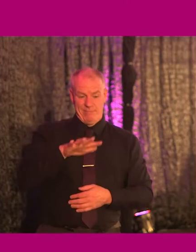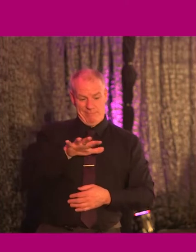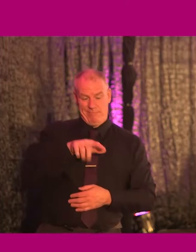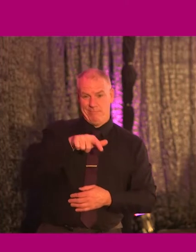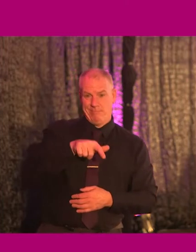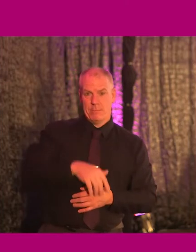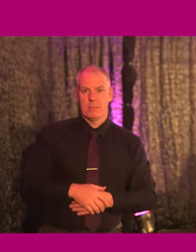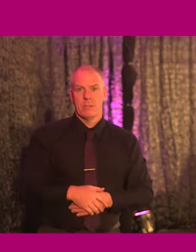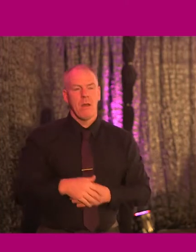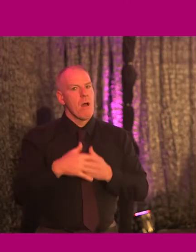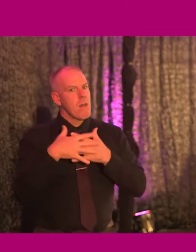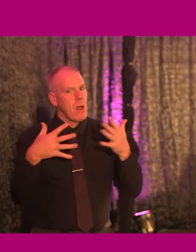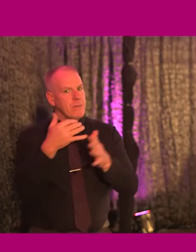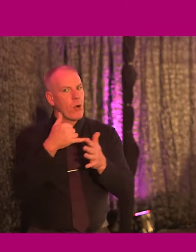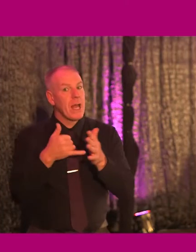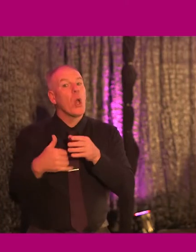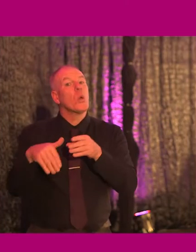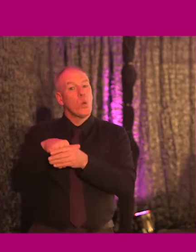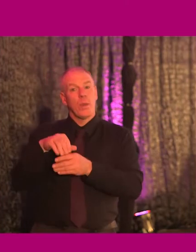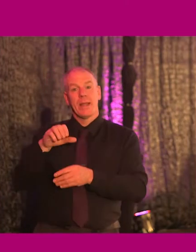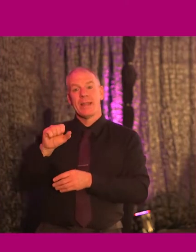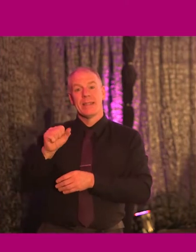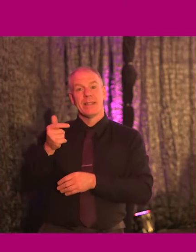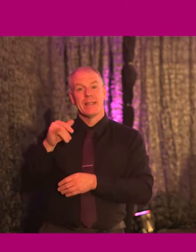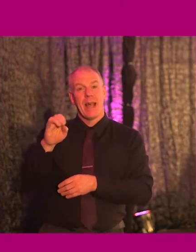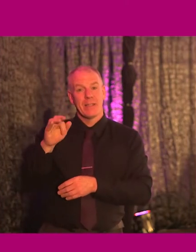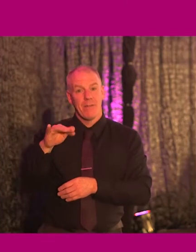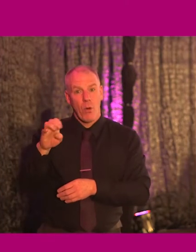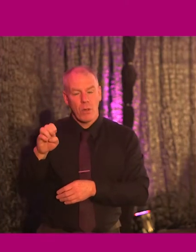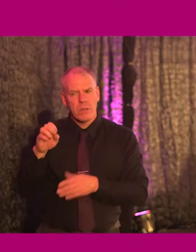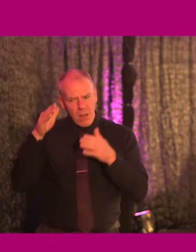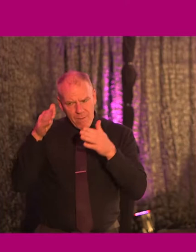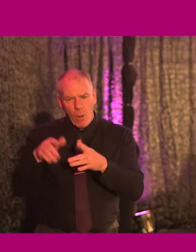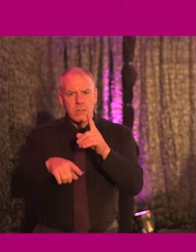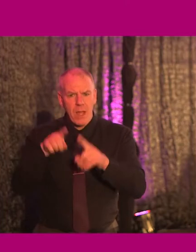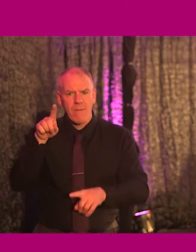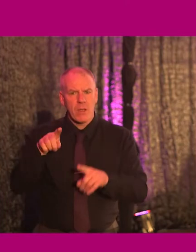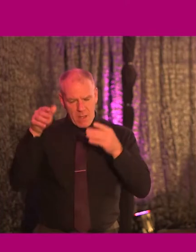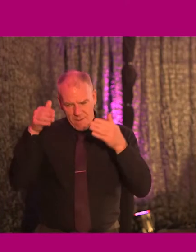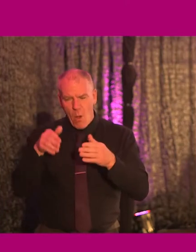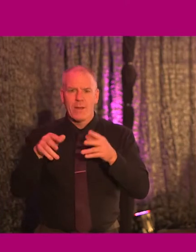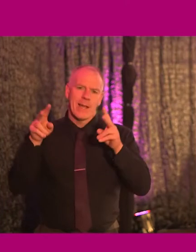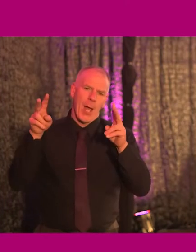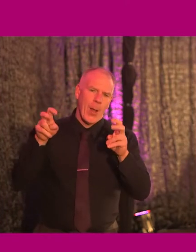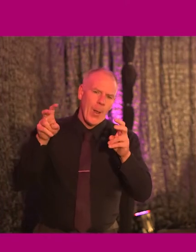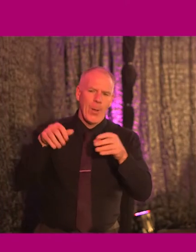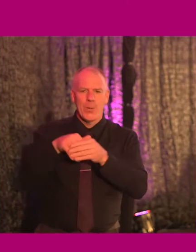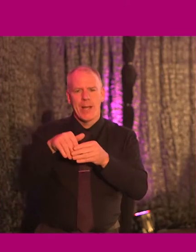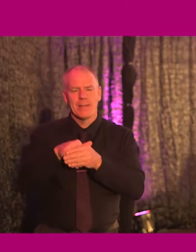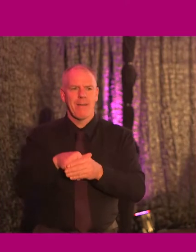A lot of organisations, including Salesforce, are very focused on diversity and inclusion and it's a tagline, EDI, D&I